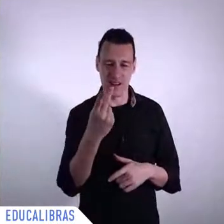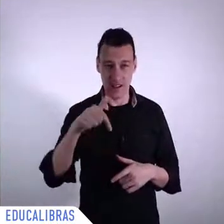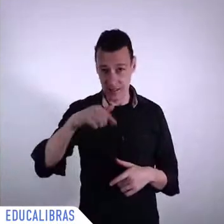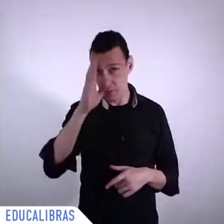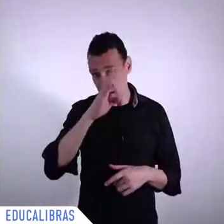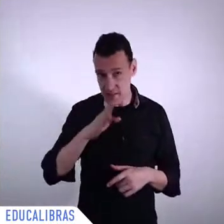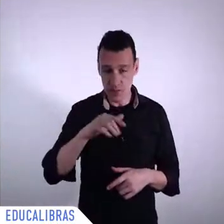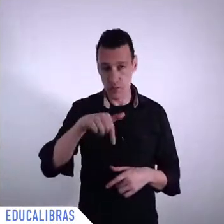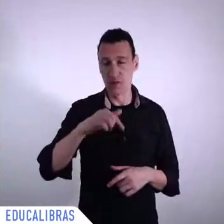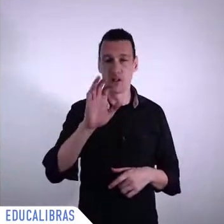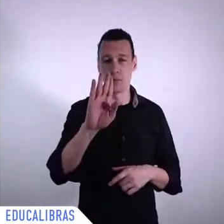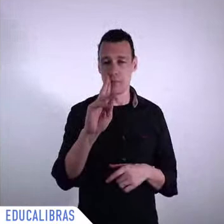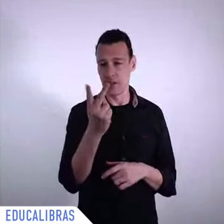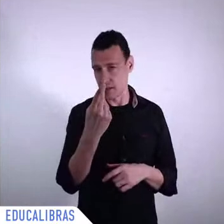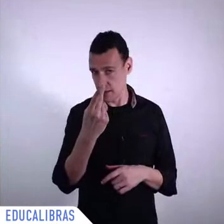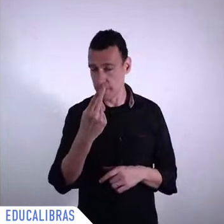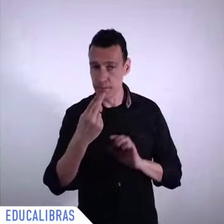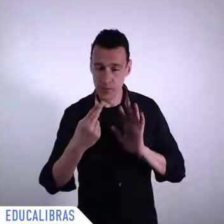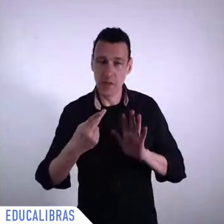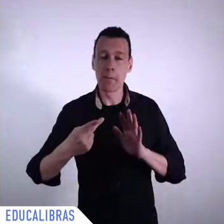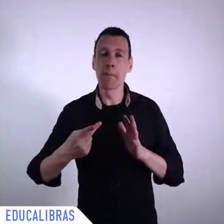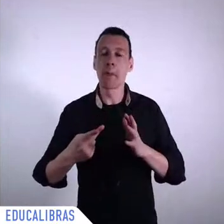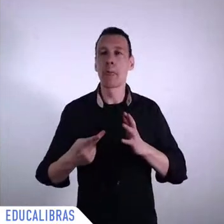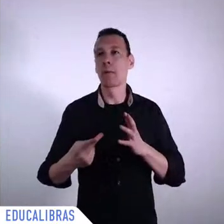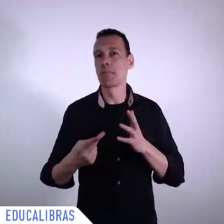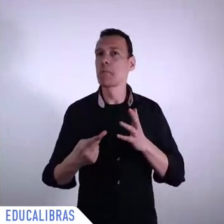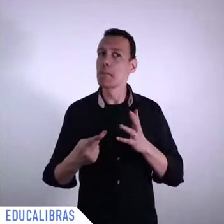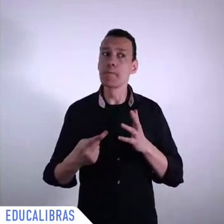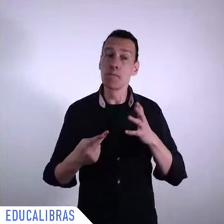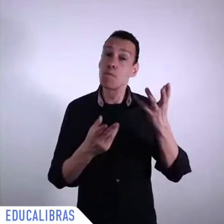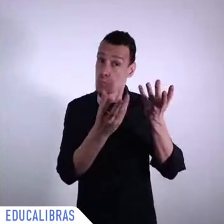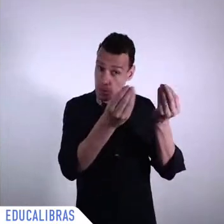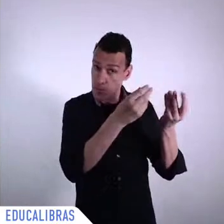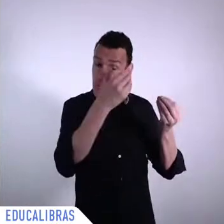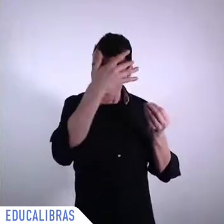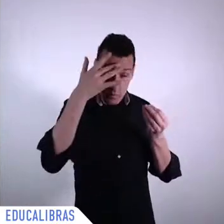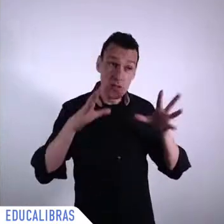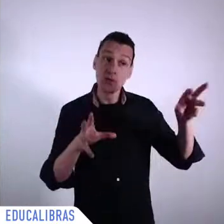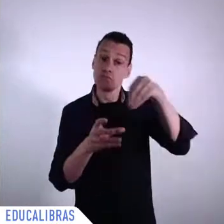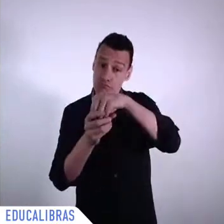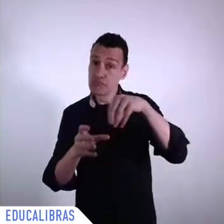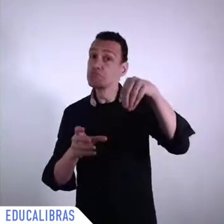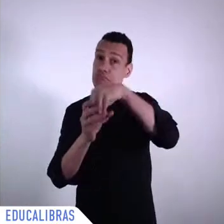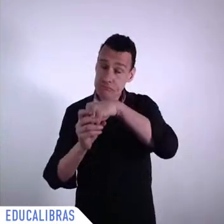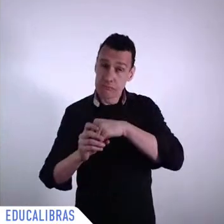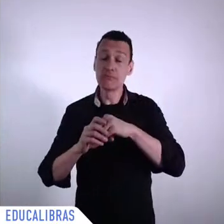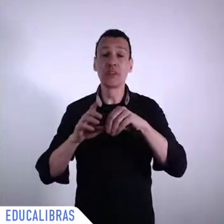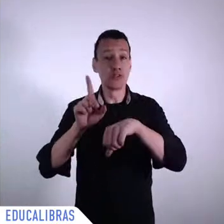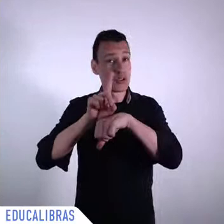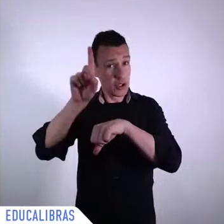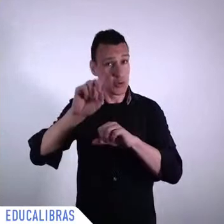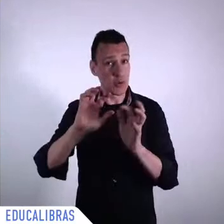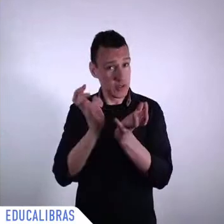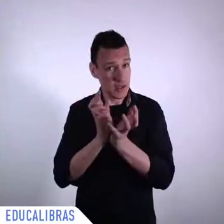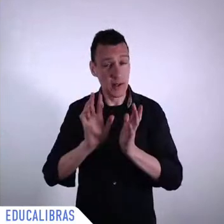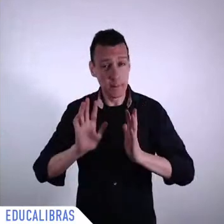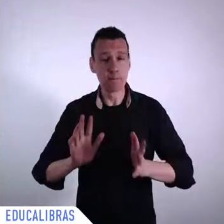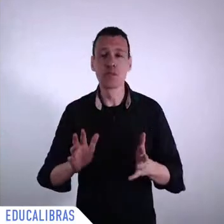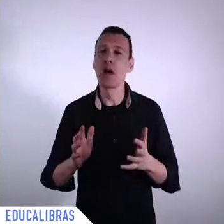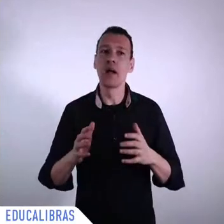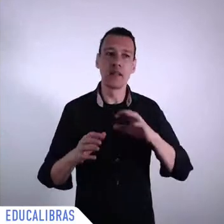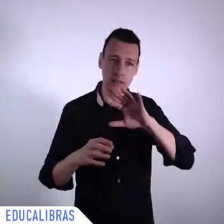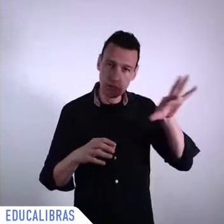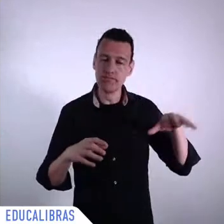importance and of course I can speak longer about the cultural heritage of Brazil the fact